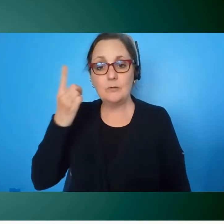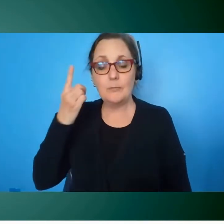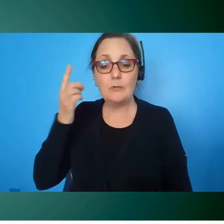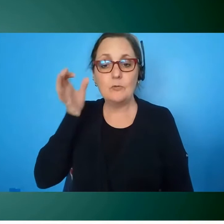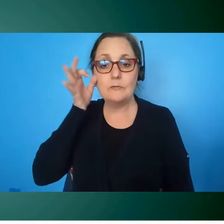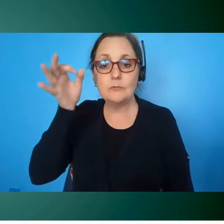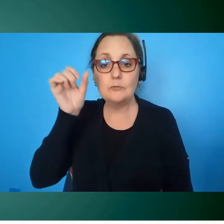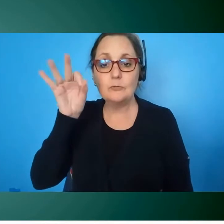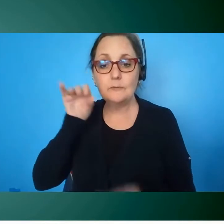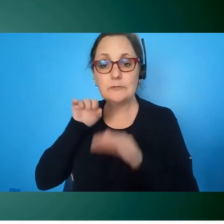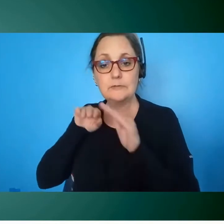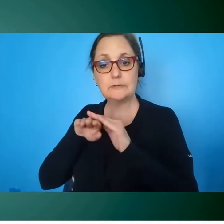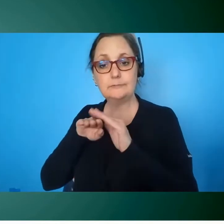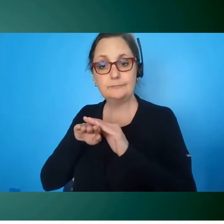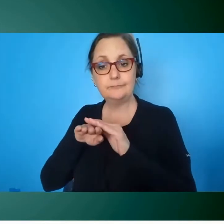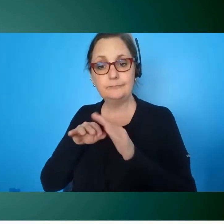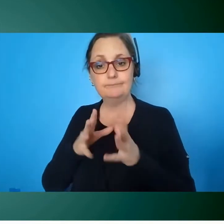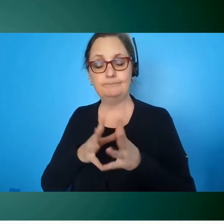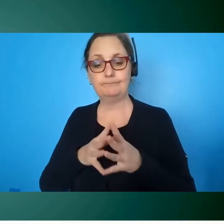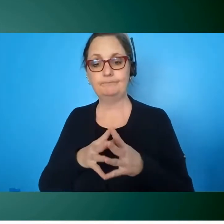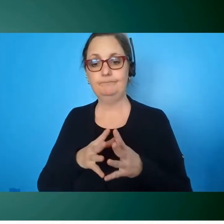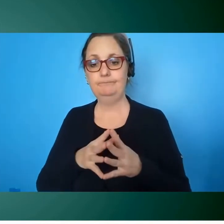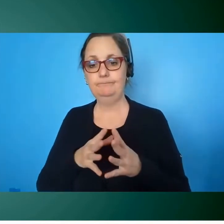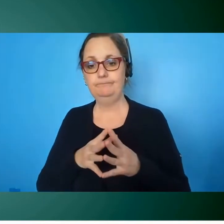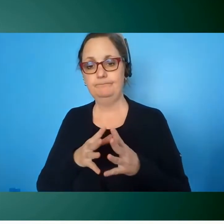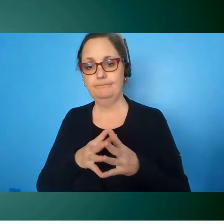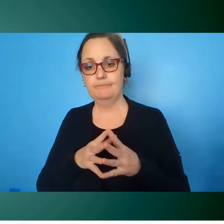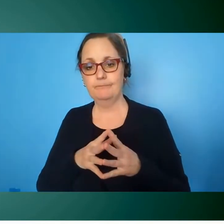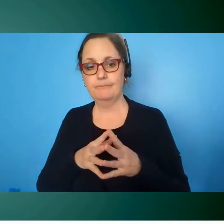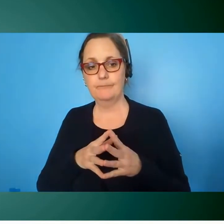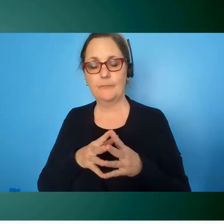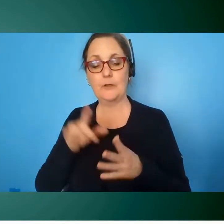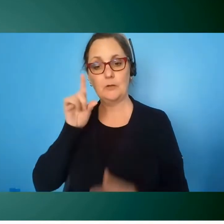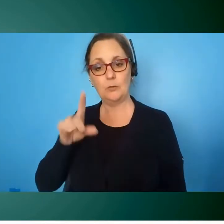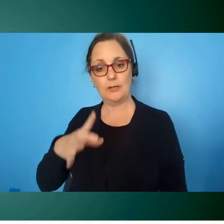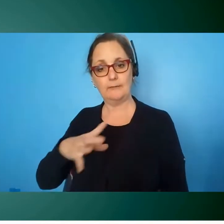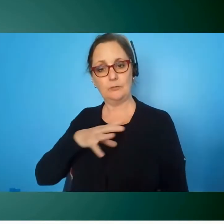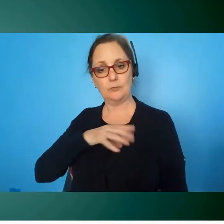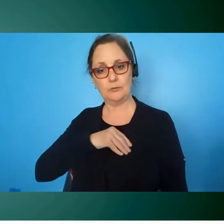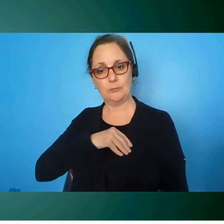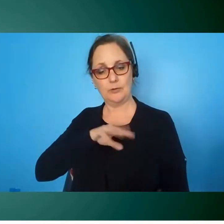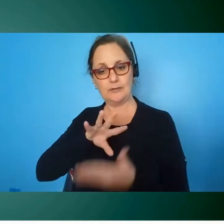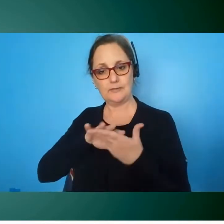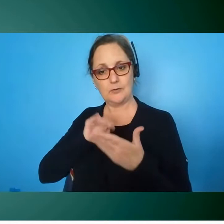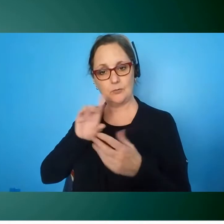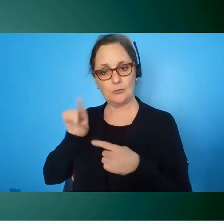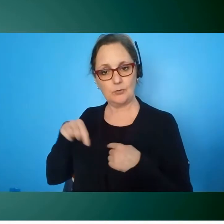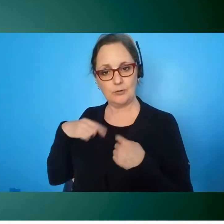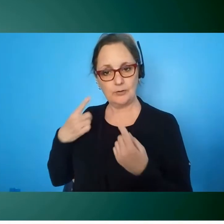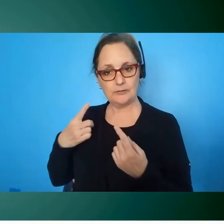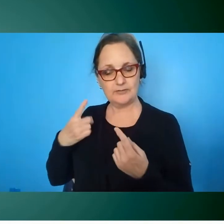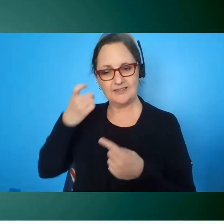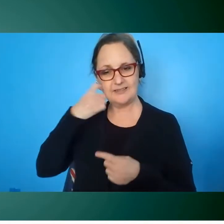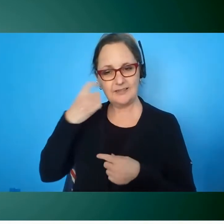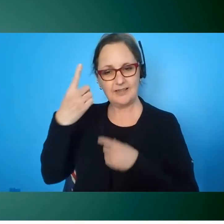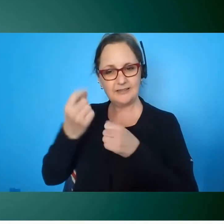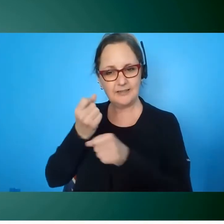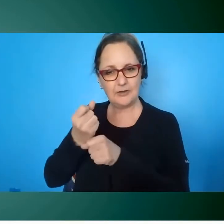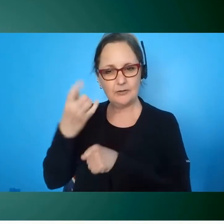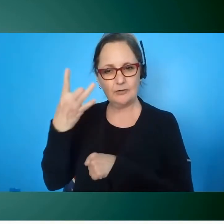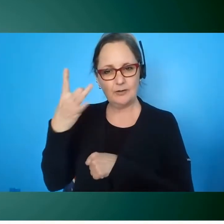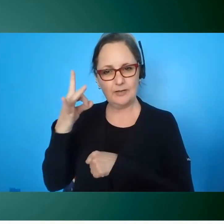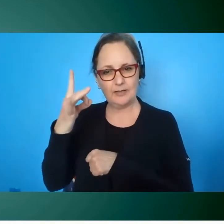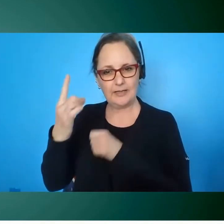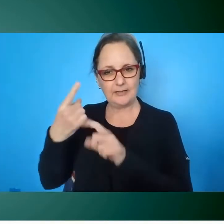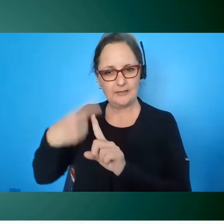it's incumbent on us to embrace the learning from the last year from the last 18 months from the last three decades